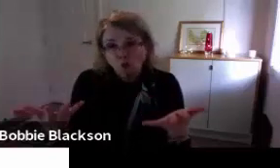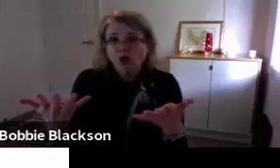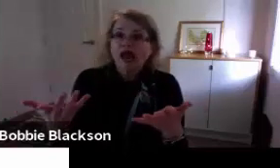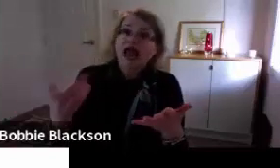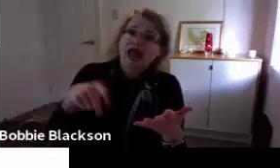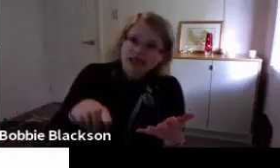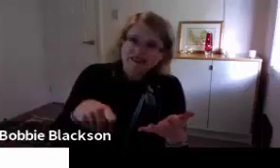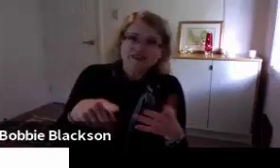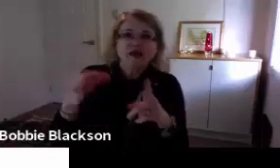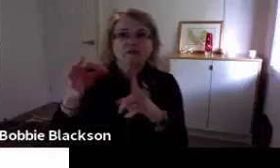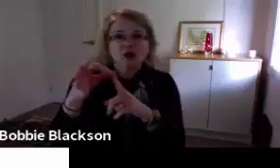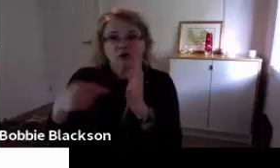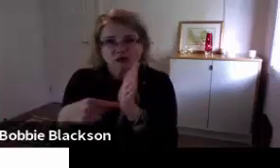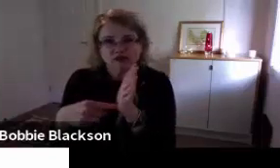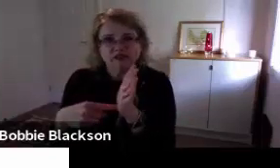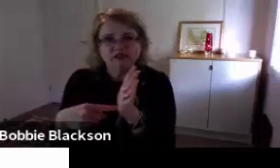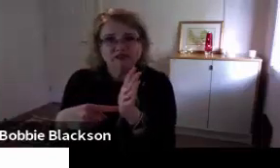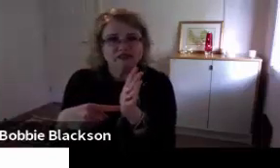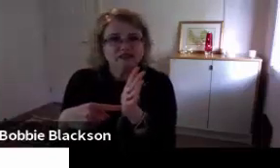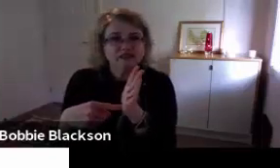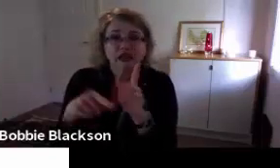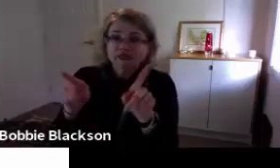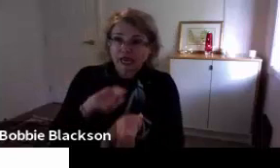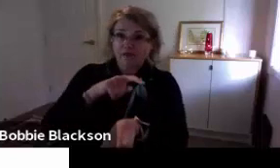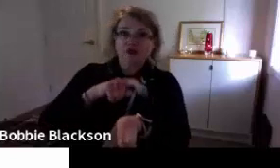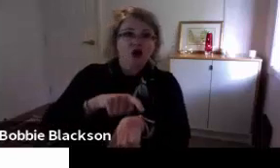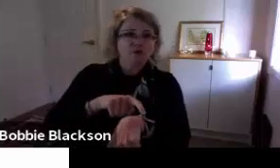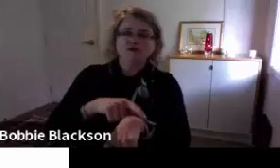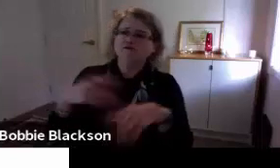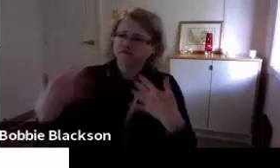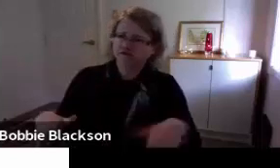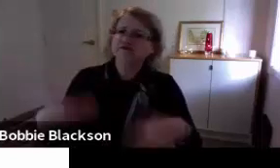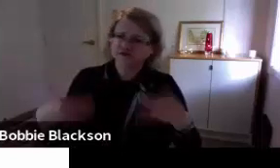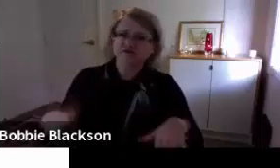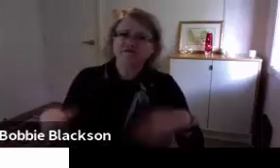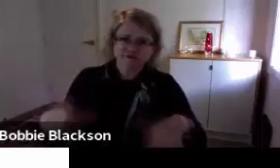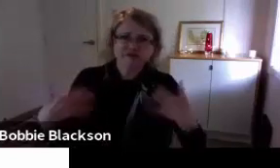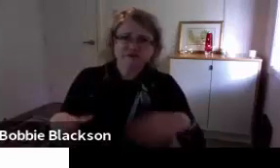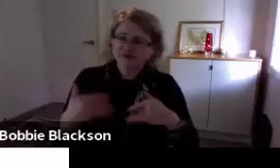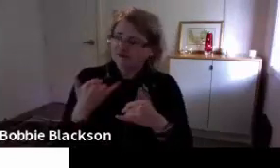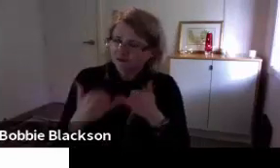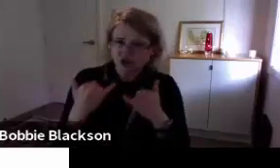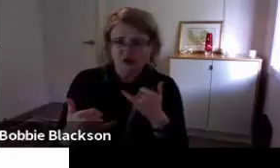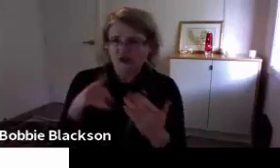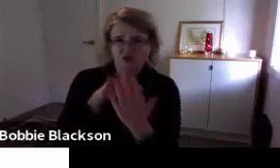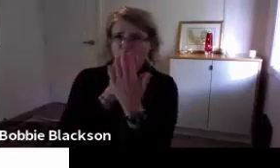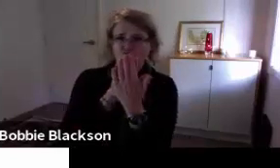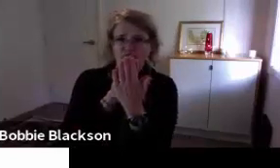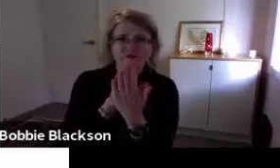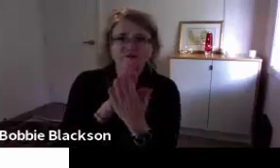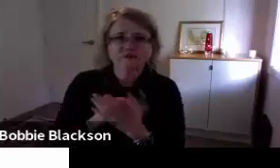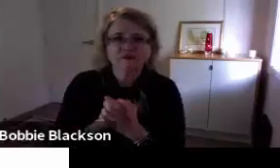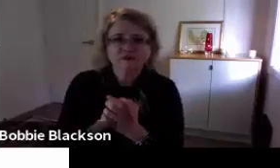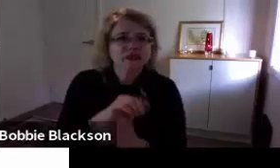So when we watch Auslan or we watch subtitles or PowerPoints, when we're watching all of these things at the same time,